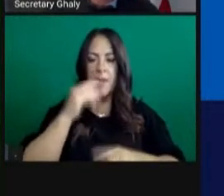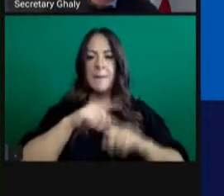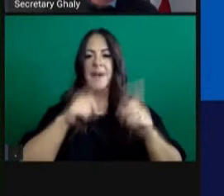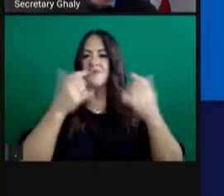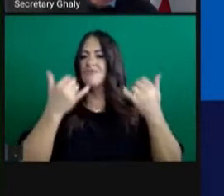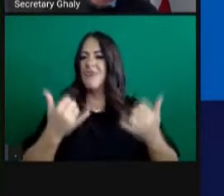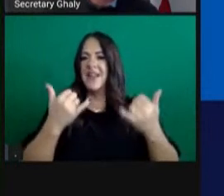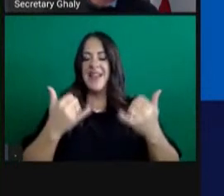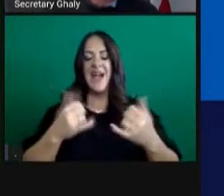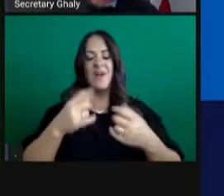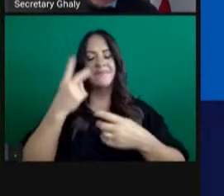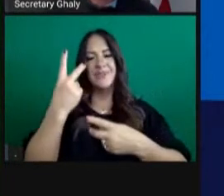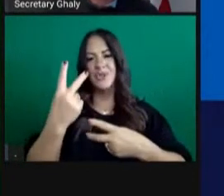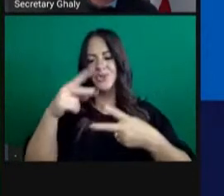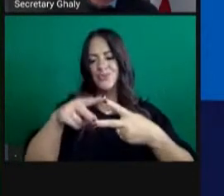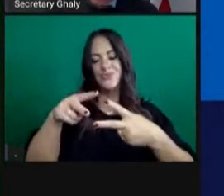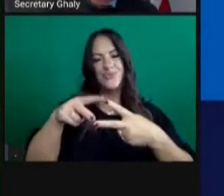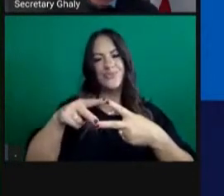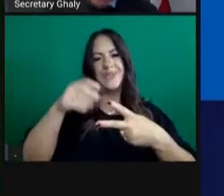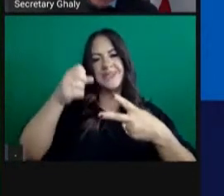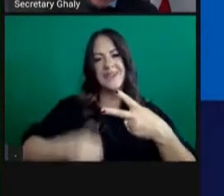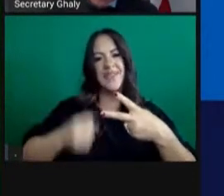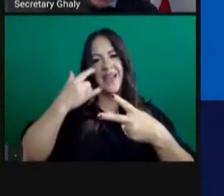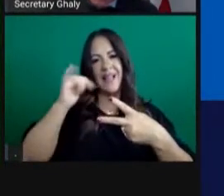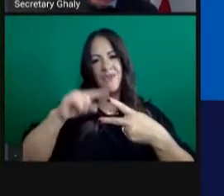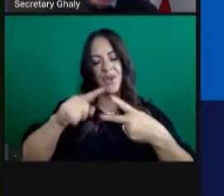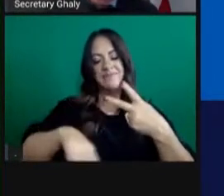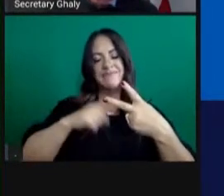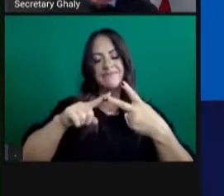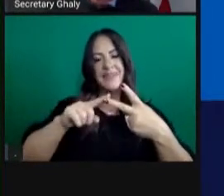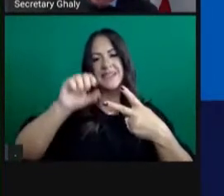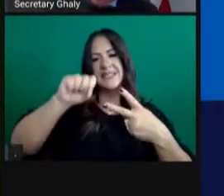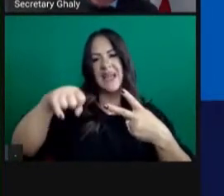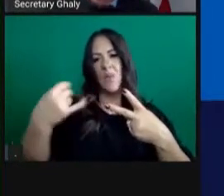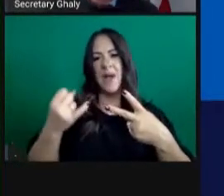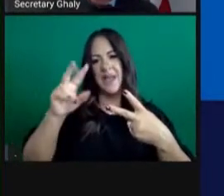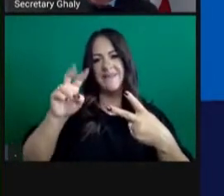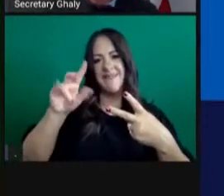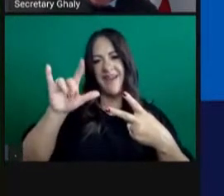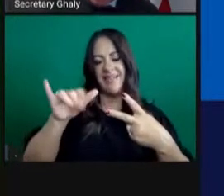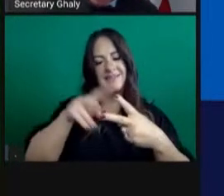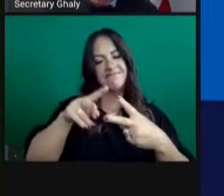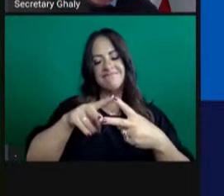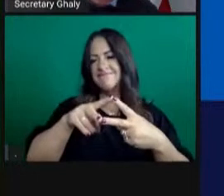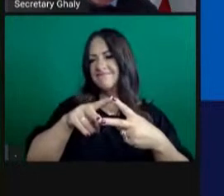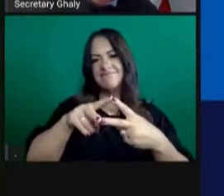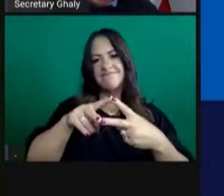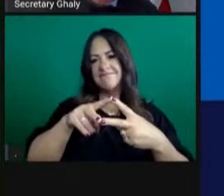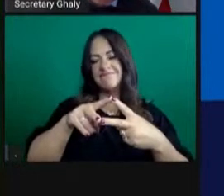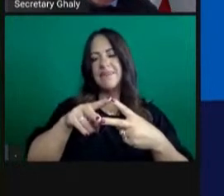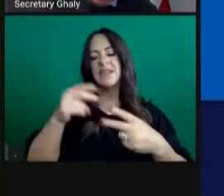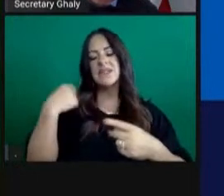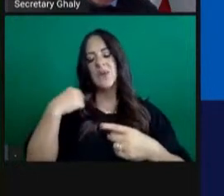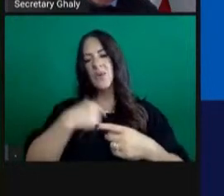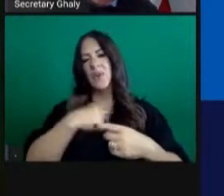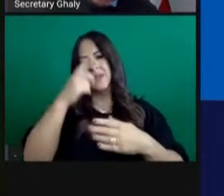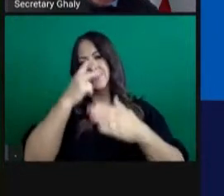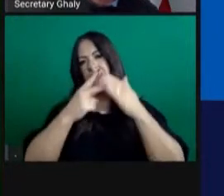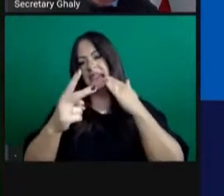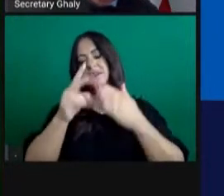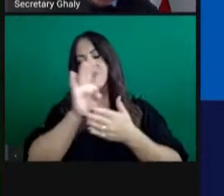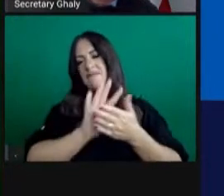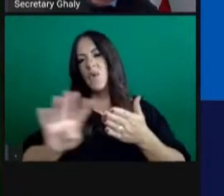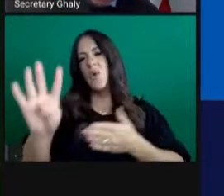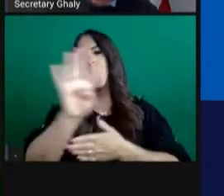San Joaquin Valley in Southern California have projected four weeks out ICU capacity over